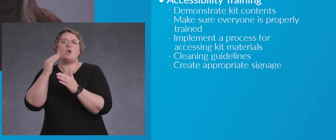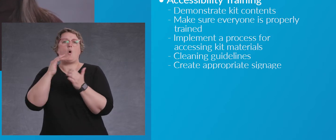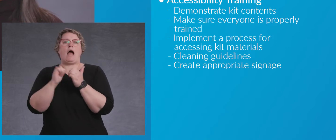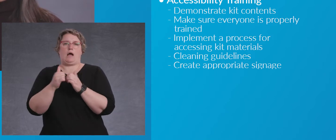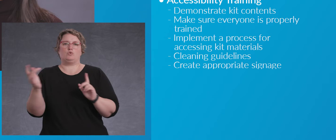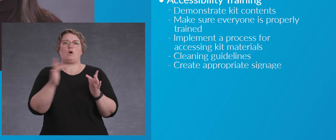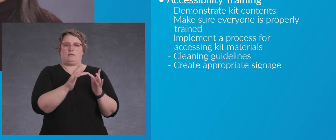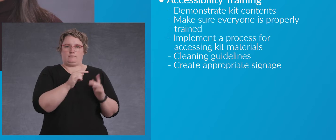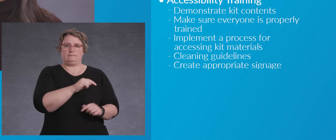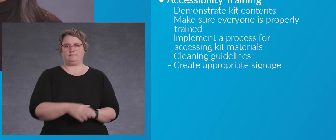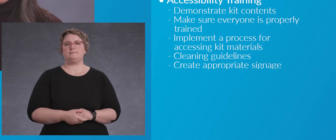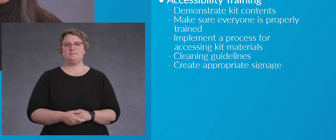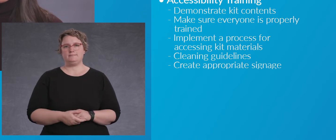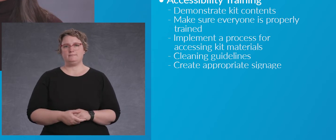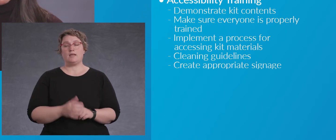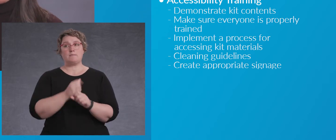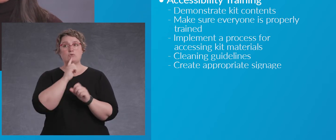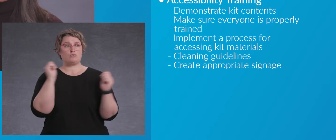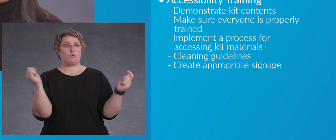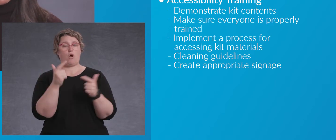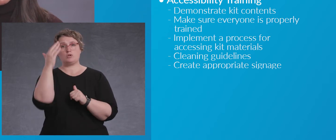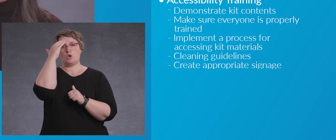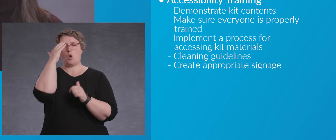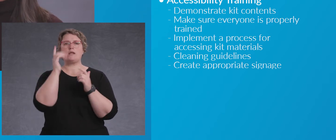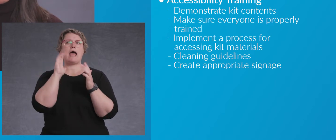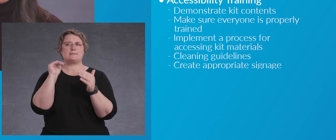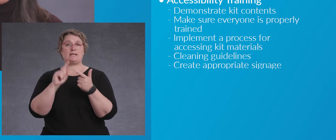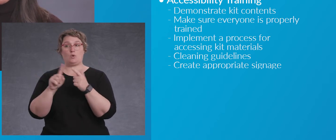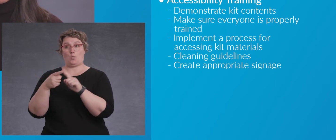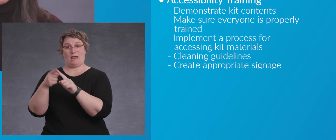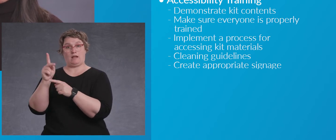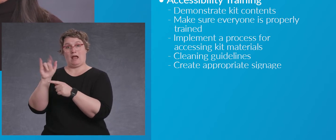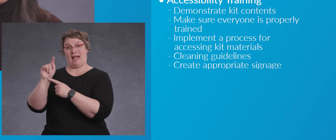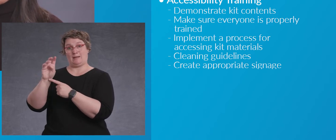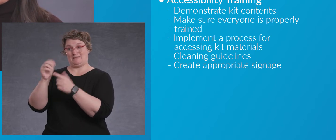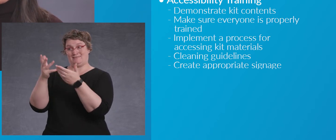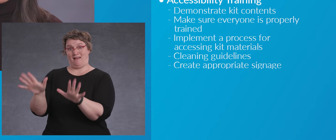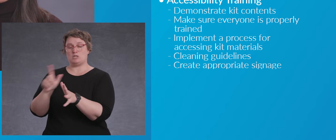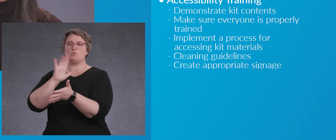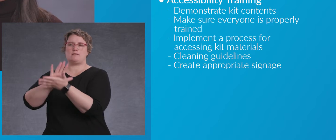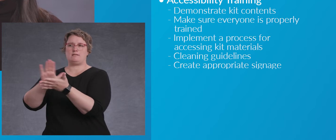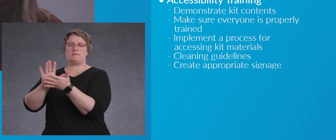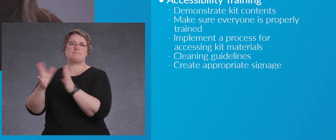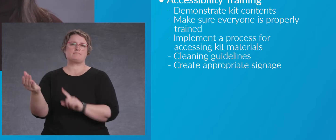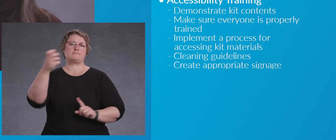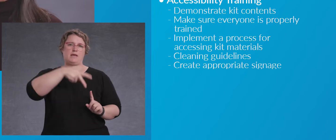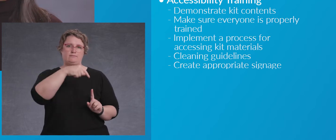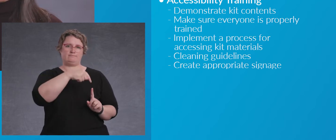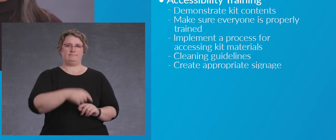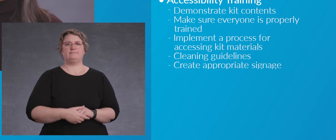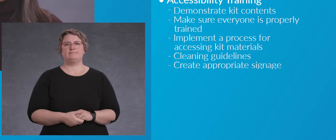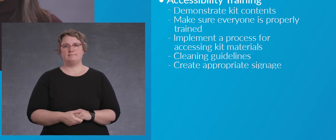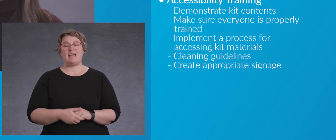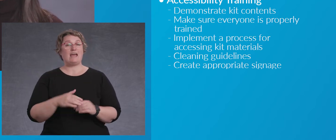Make sure everyone knows that they are expected to clean and return items after use. And